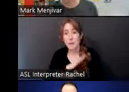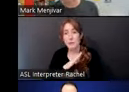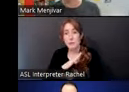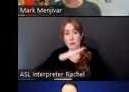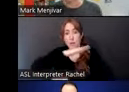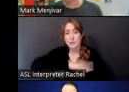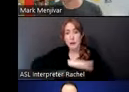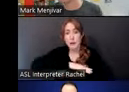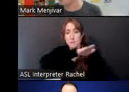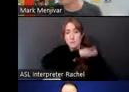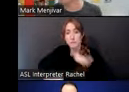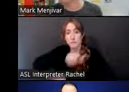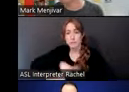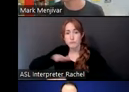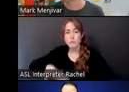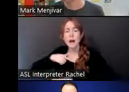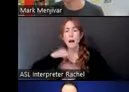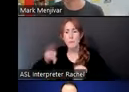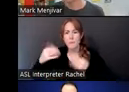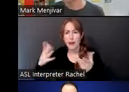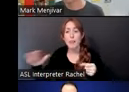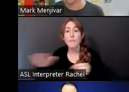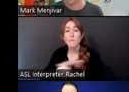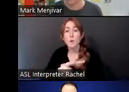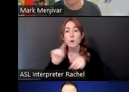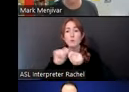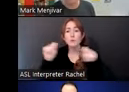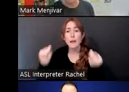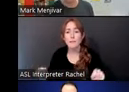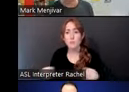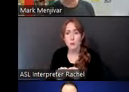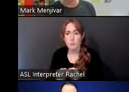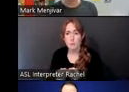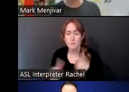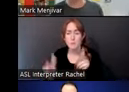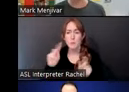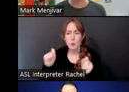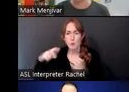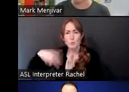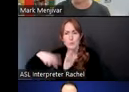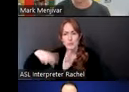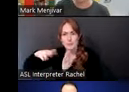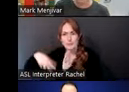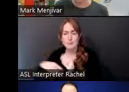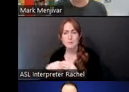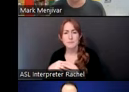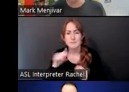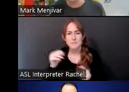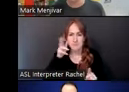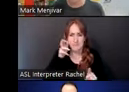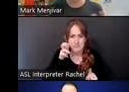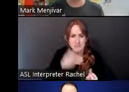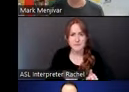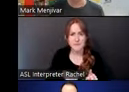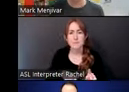the full transcripts inside of the space so that people could engage with them in that way. And this is, I mentioned earlier, talking about like, how much do you